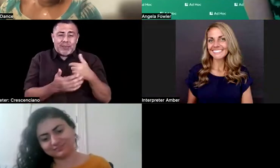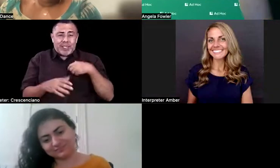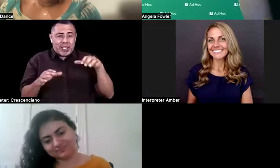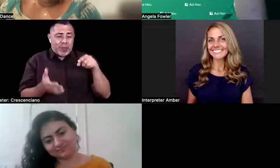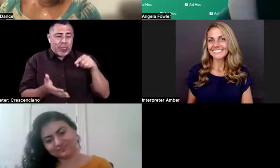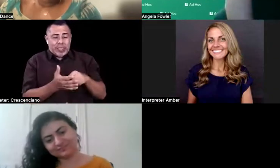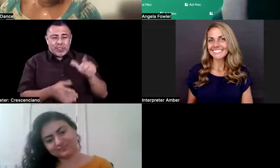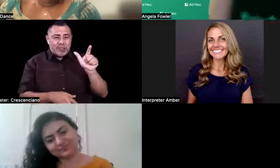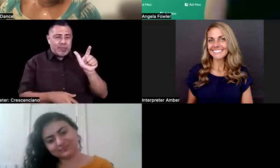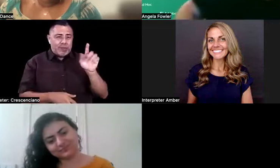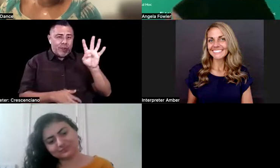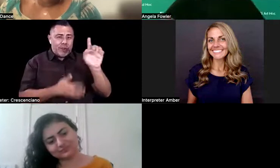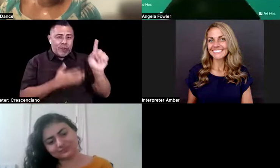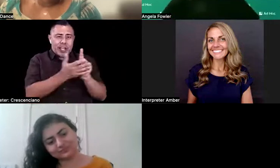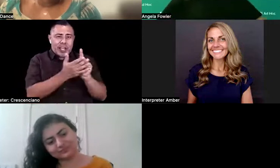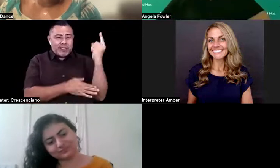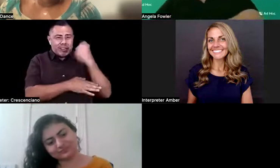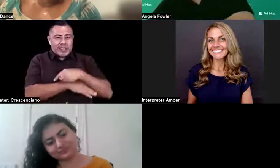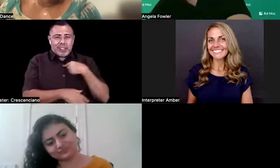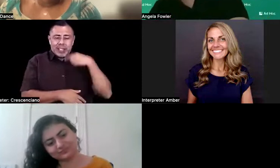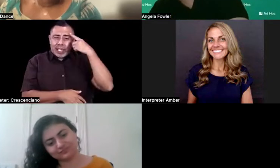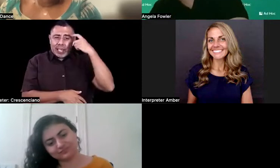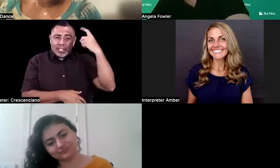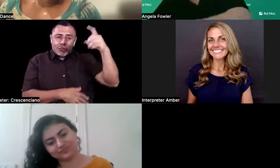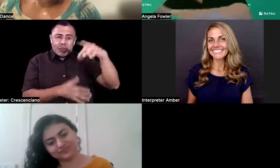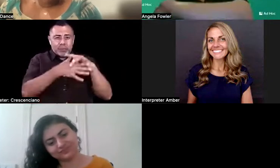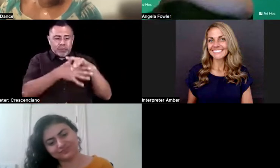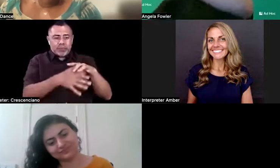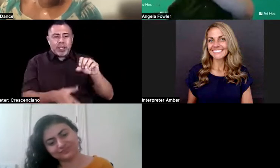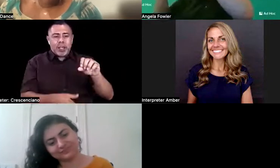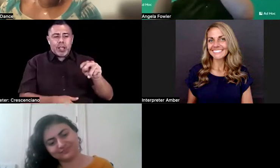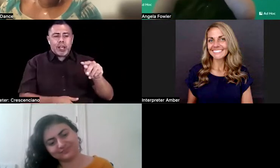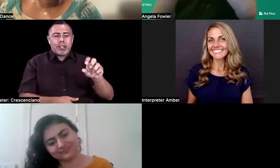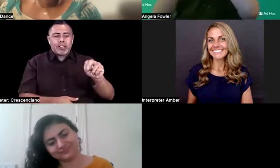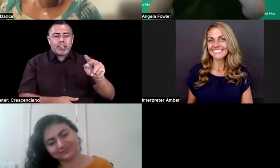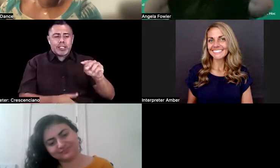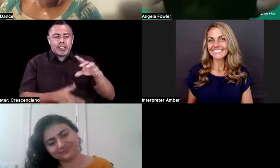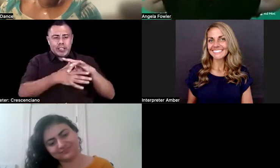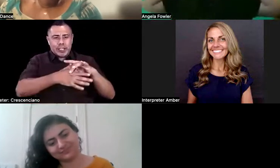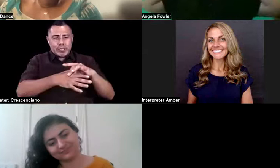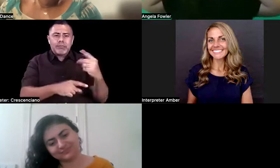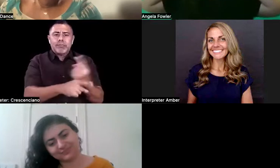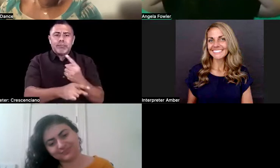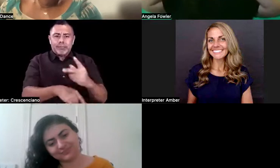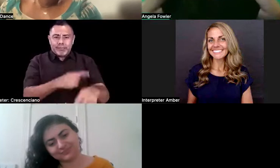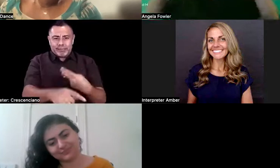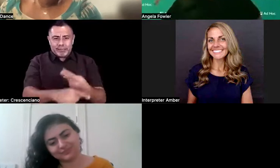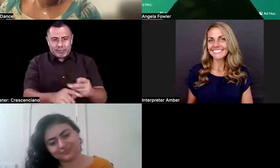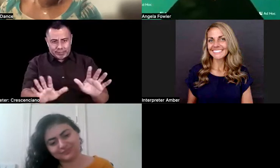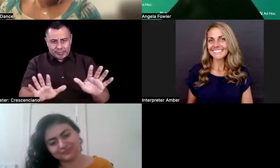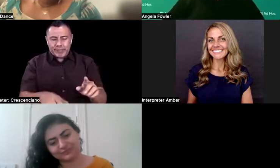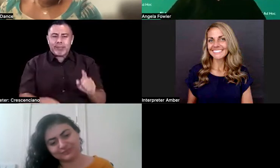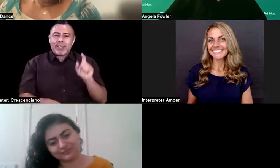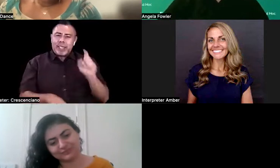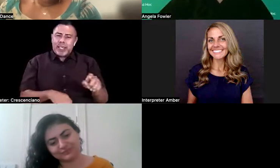dream content, um, appropriate content, of course. Um, so you gotta just push out your journey. That is